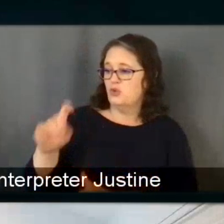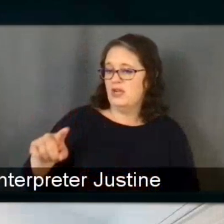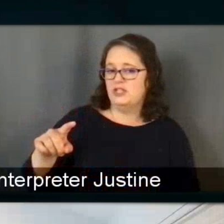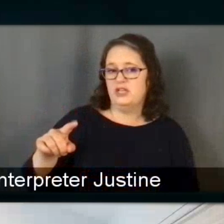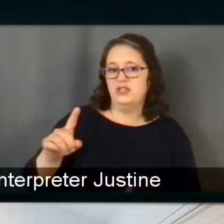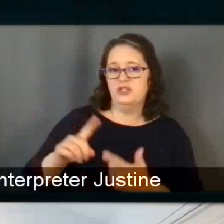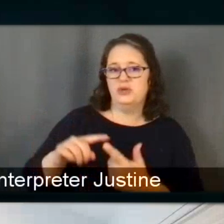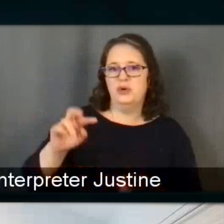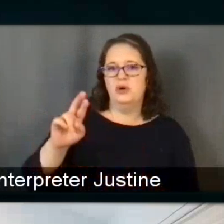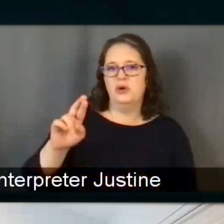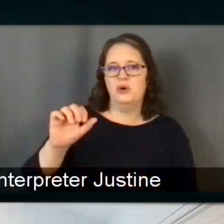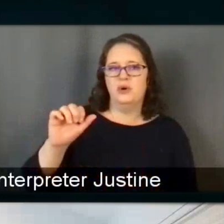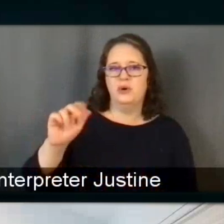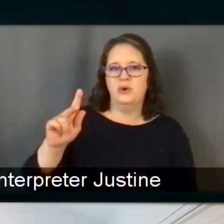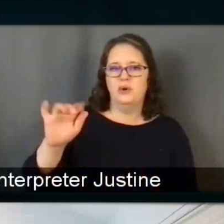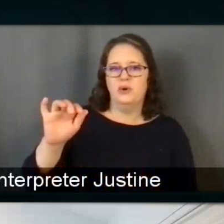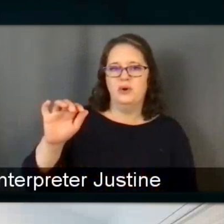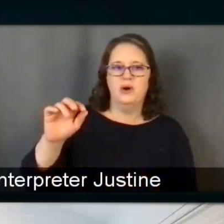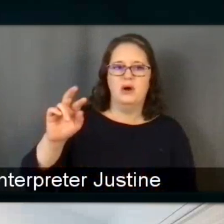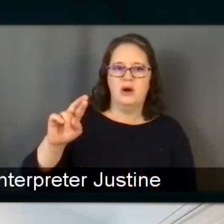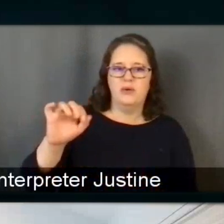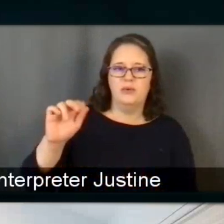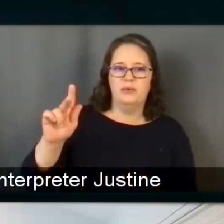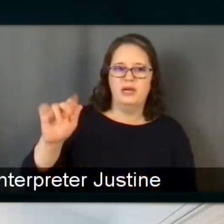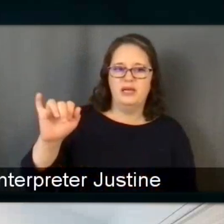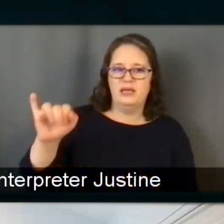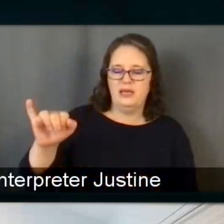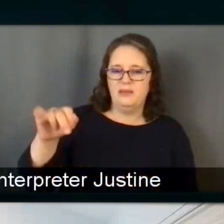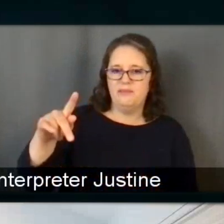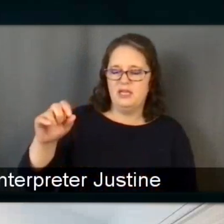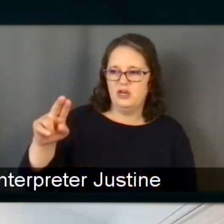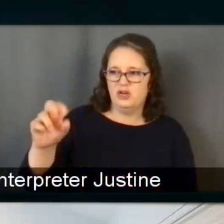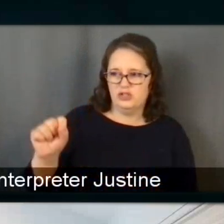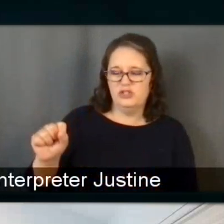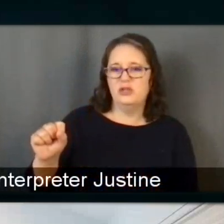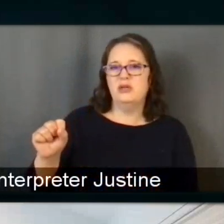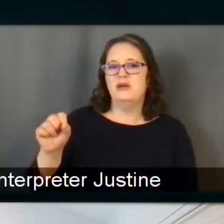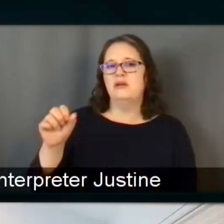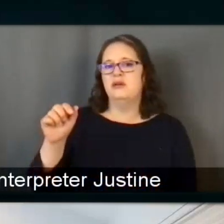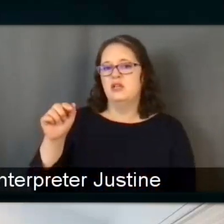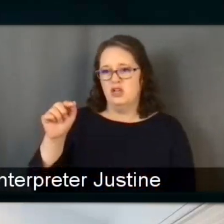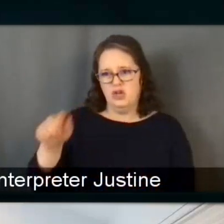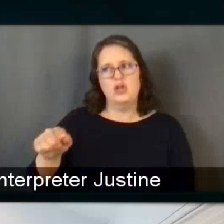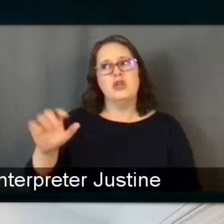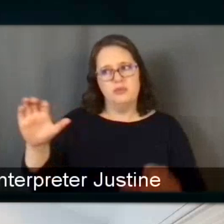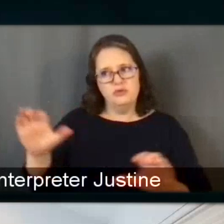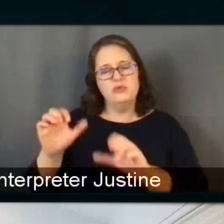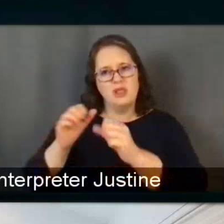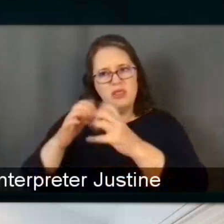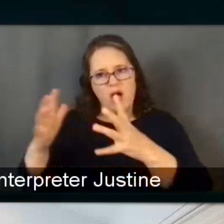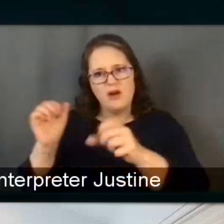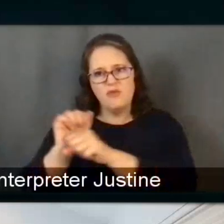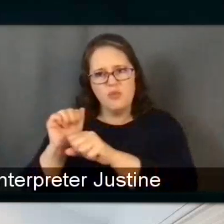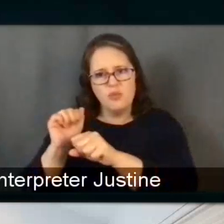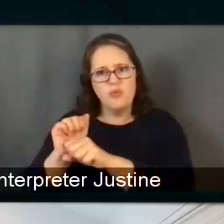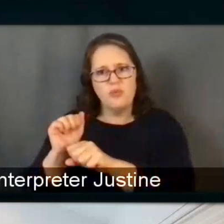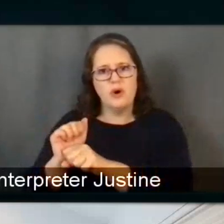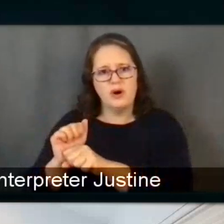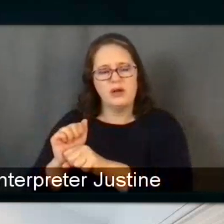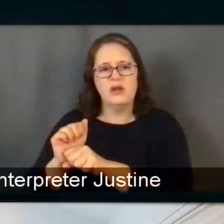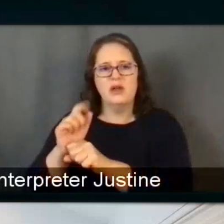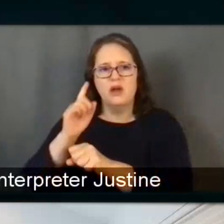what do we know? Colorectal cancer is something that you focus on and have done terrific work on in your career. What do we know about